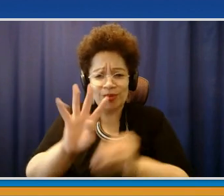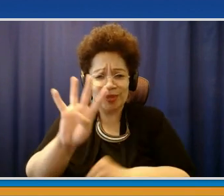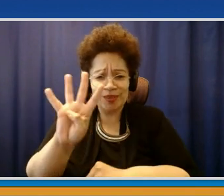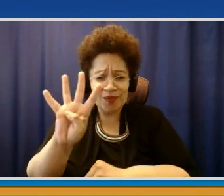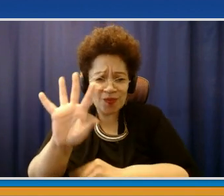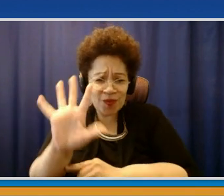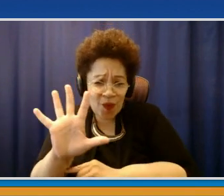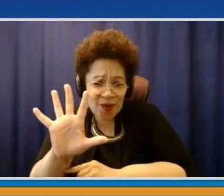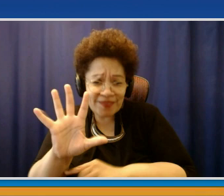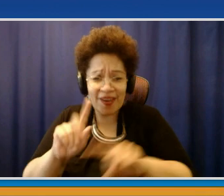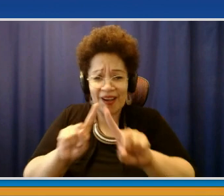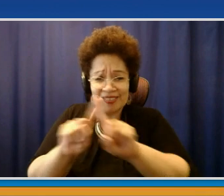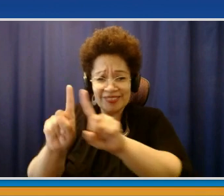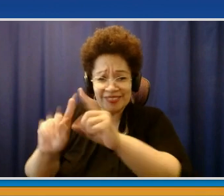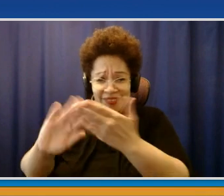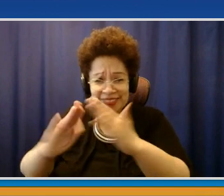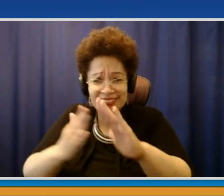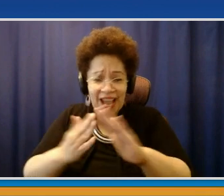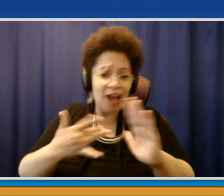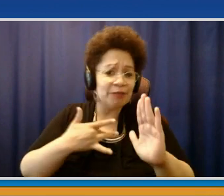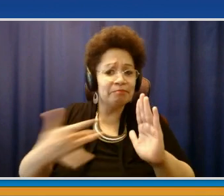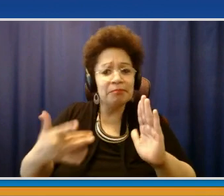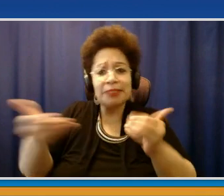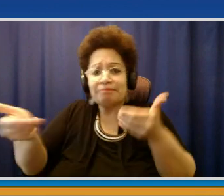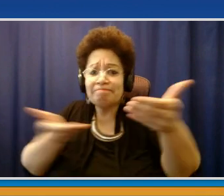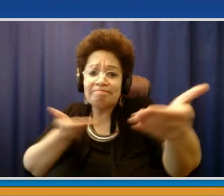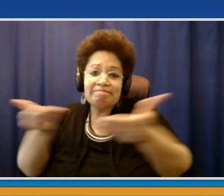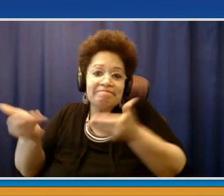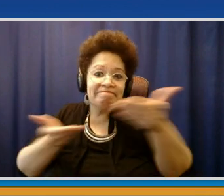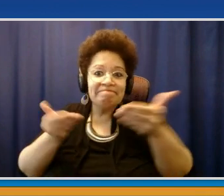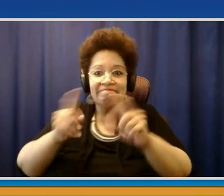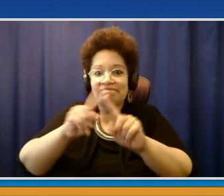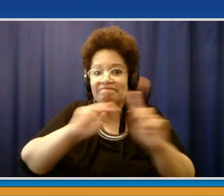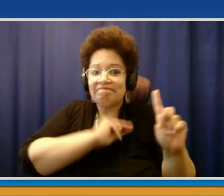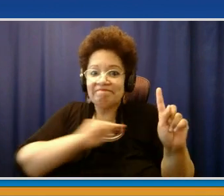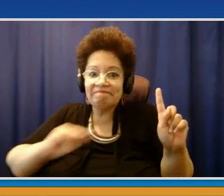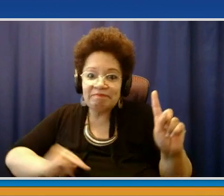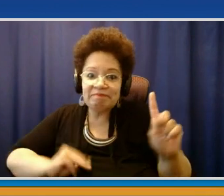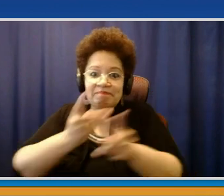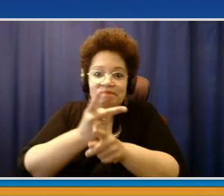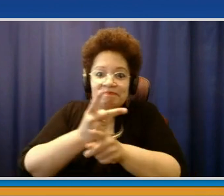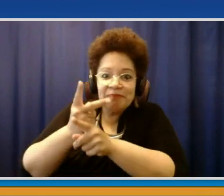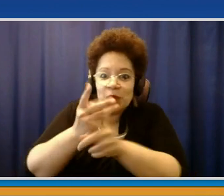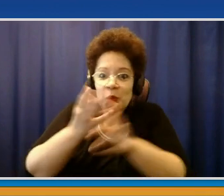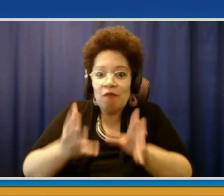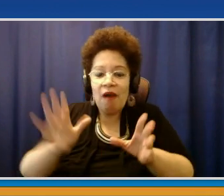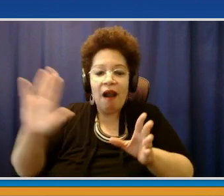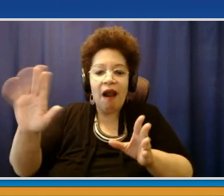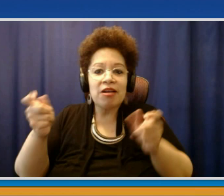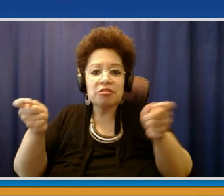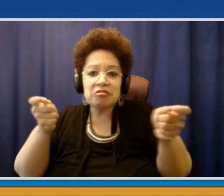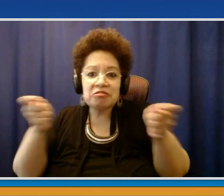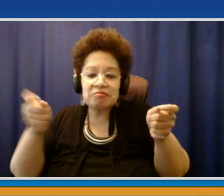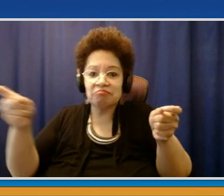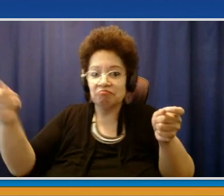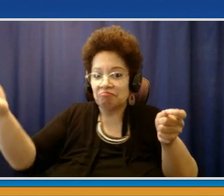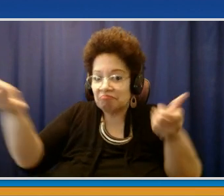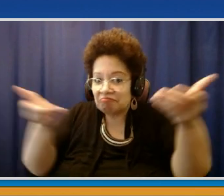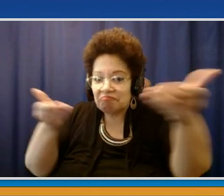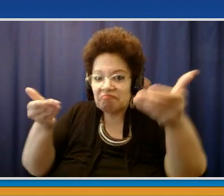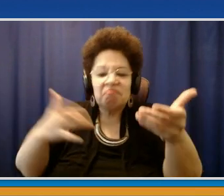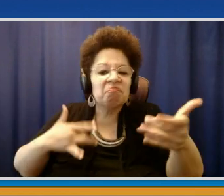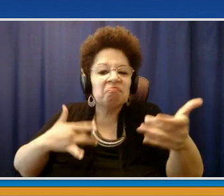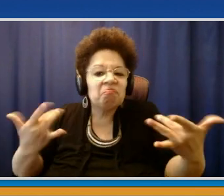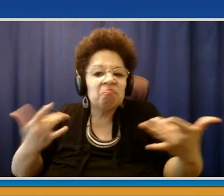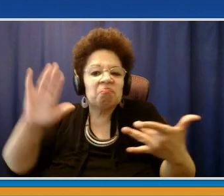the opportunity to bring them here and have them have a chance to talk about their corner of the county and hopefully a chance for you to learn more about the